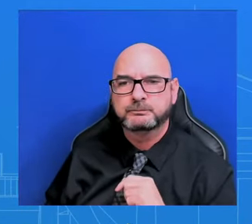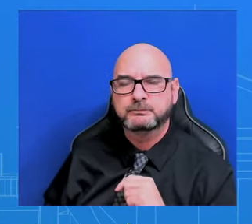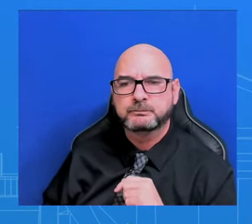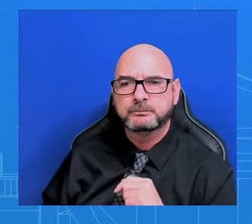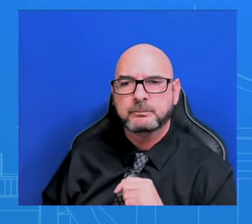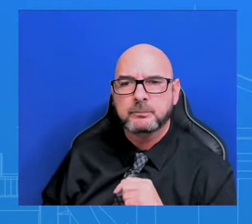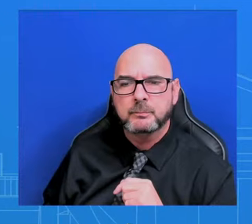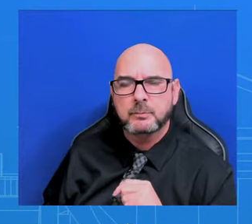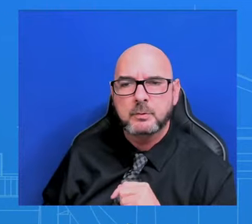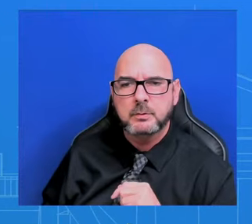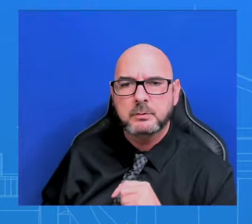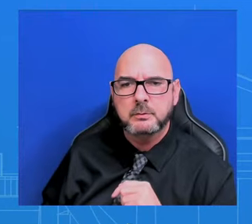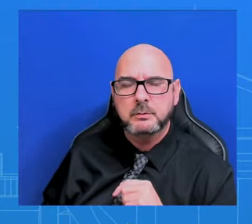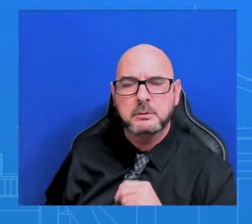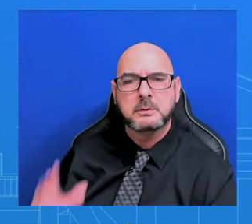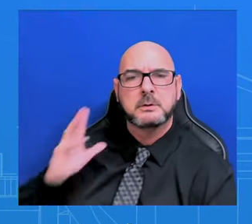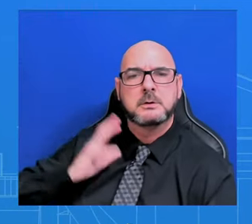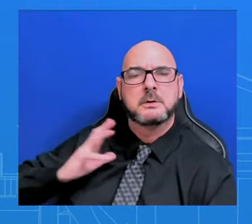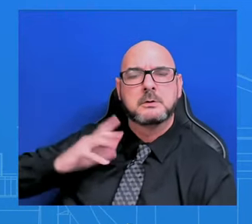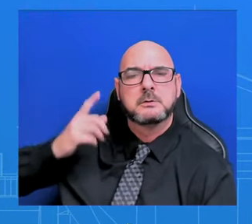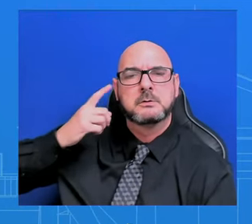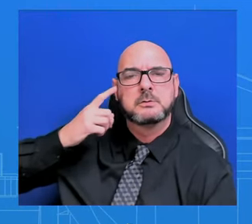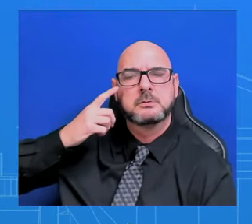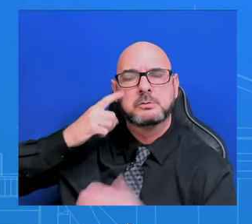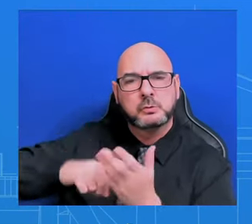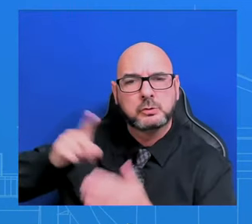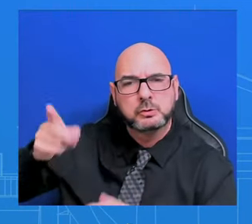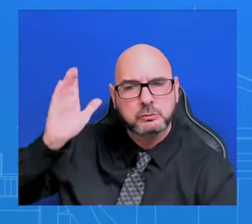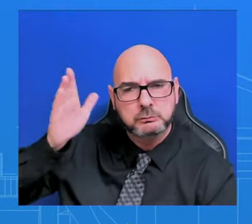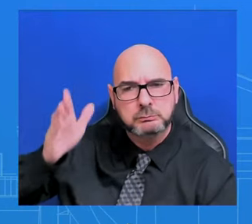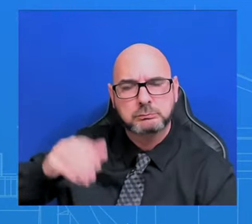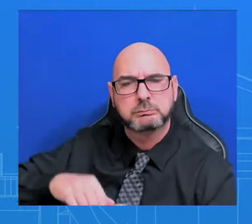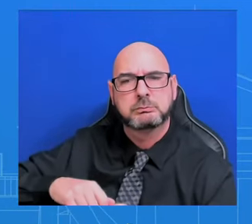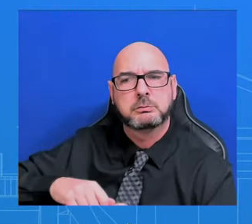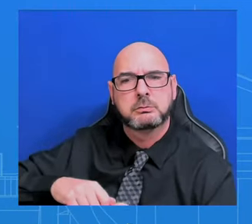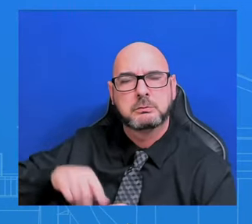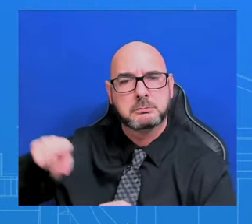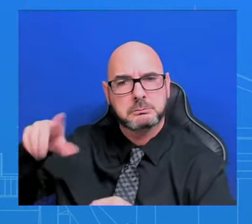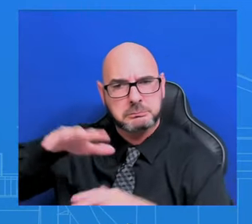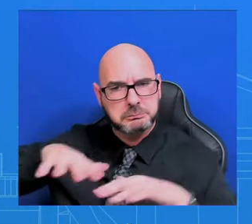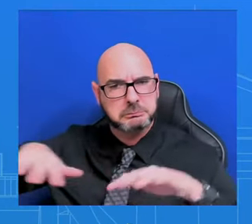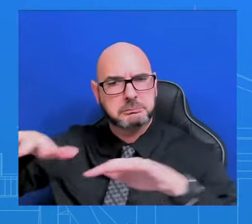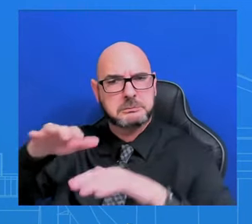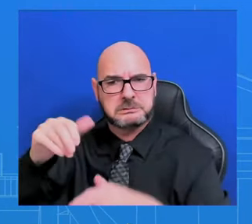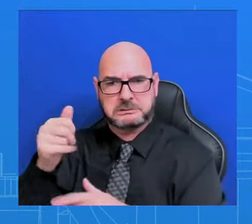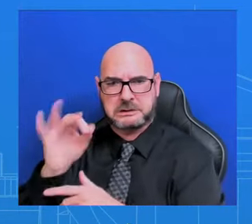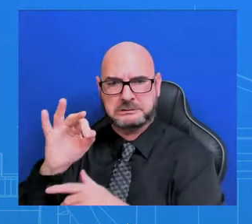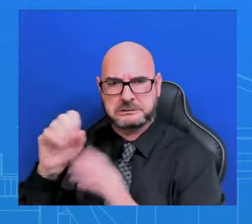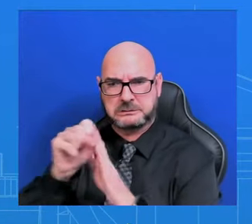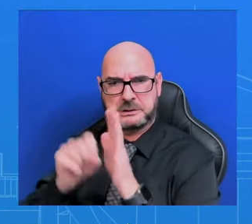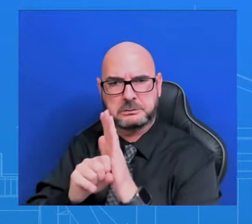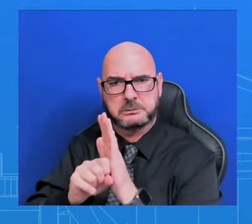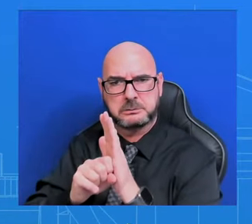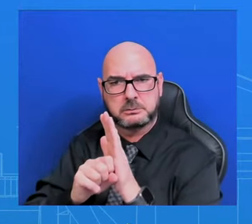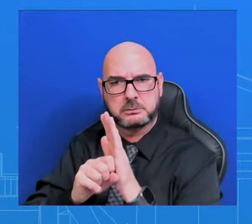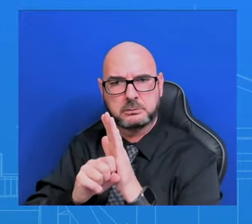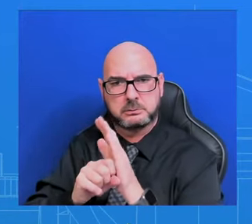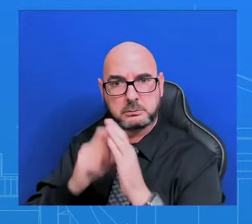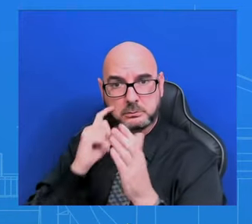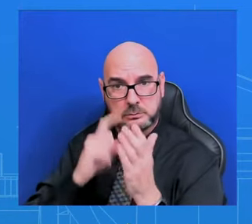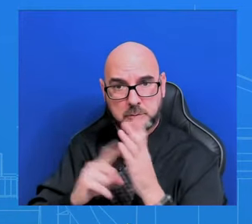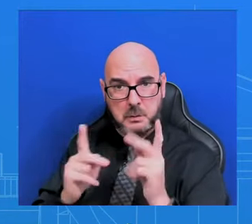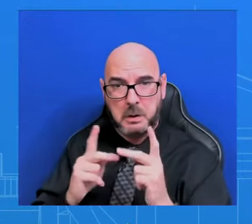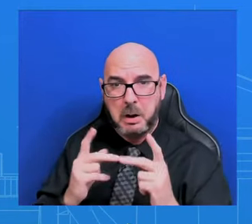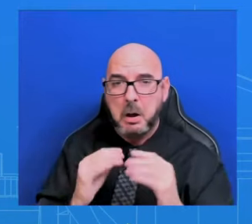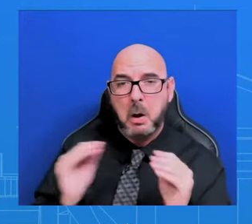19 states have experienced the lowest unemployment rate on record. what